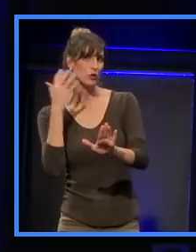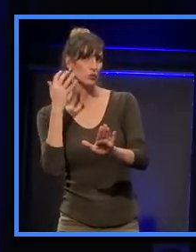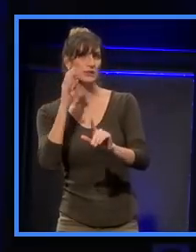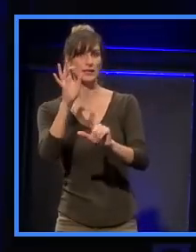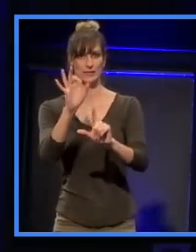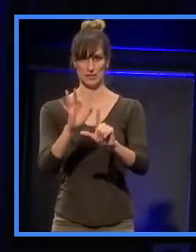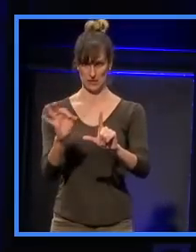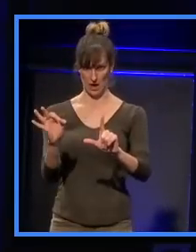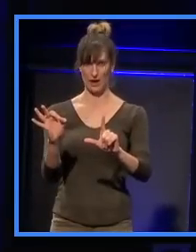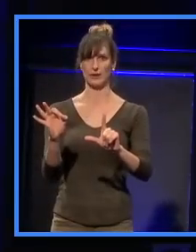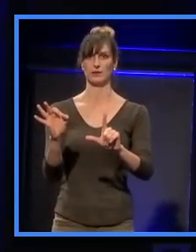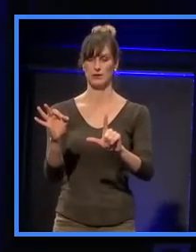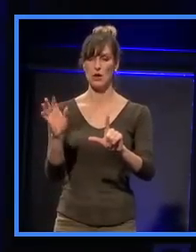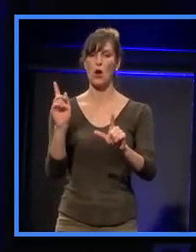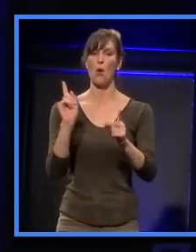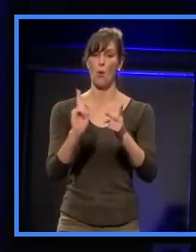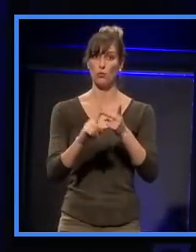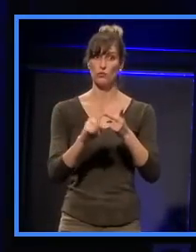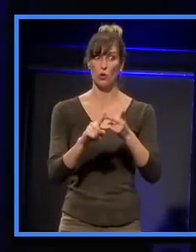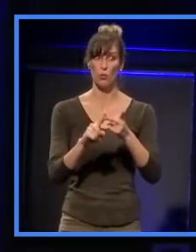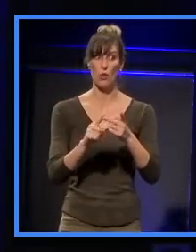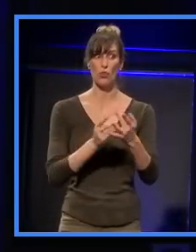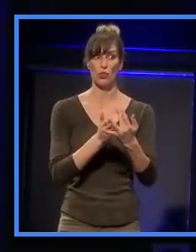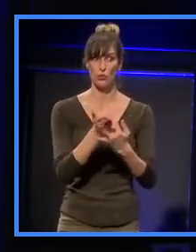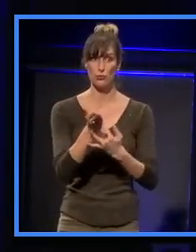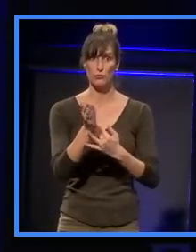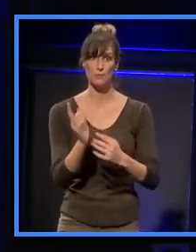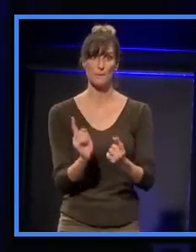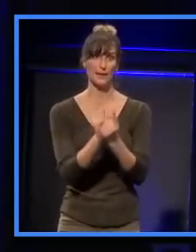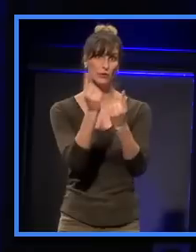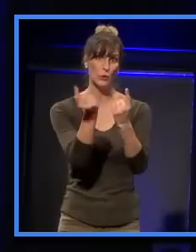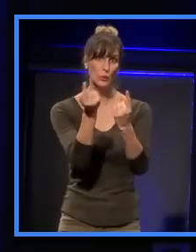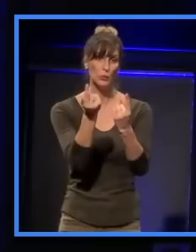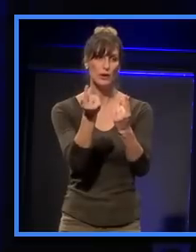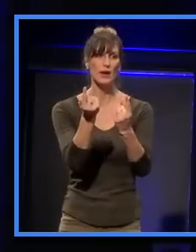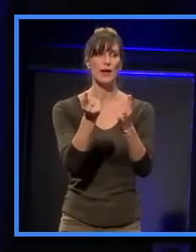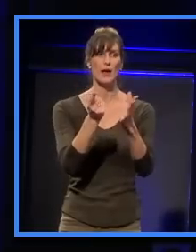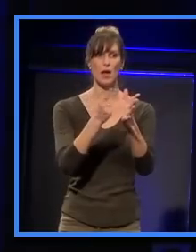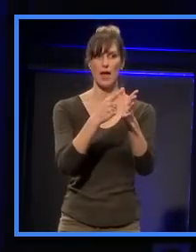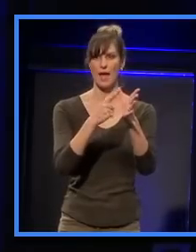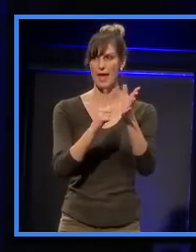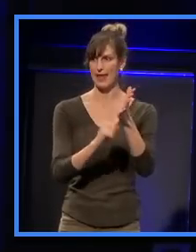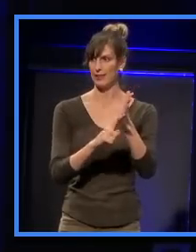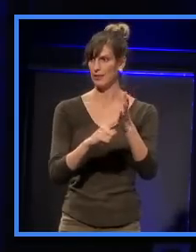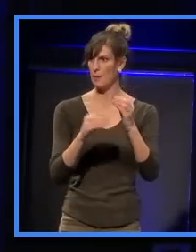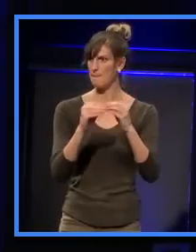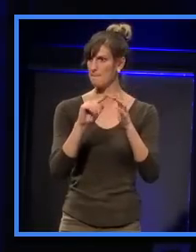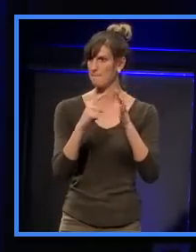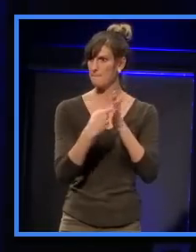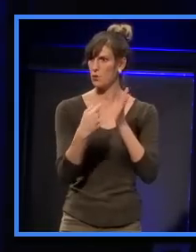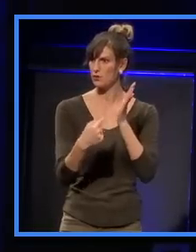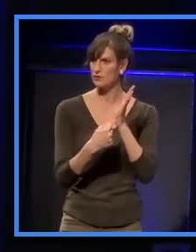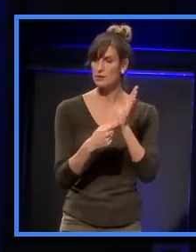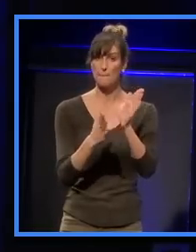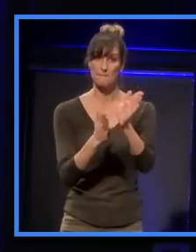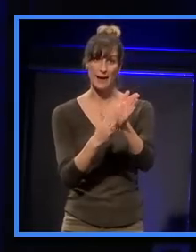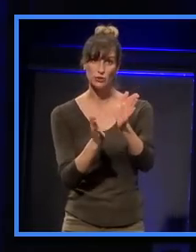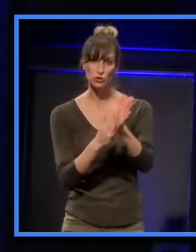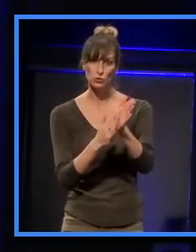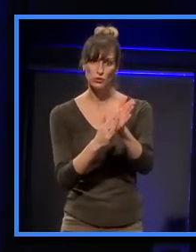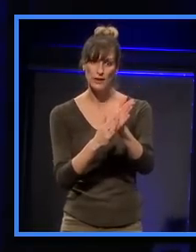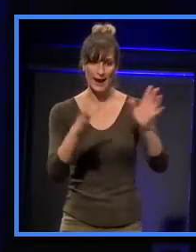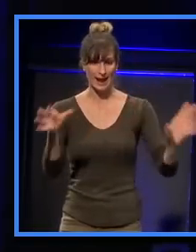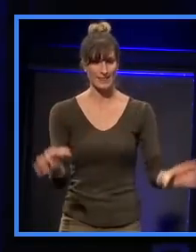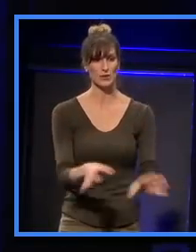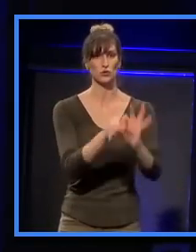him to Harold Marshall, who's an architect. And they created Marshall Day Acoustics. Now, from my perspective,